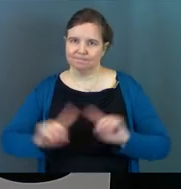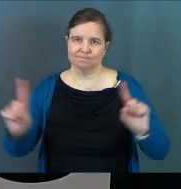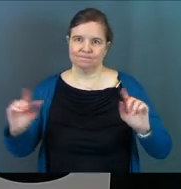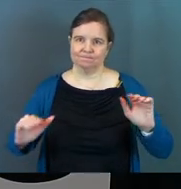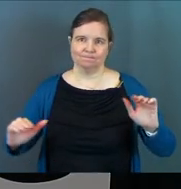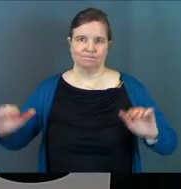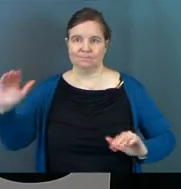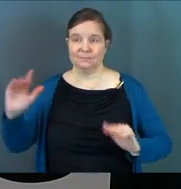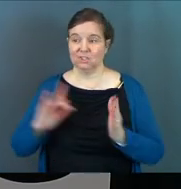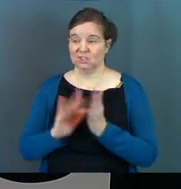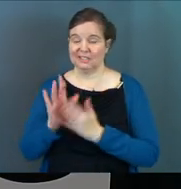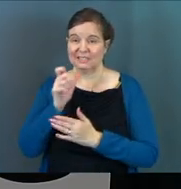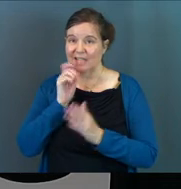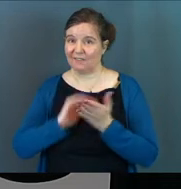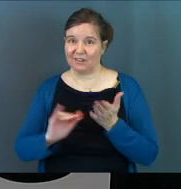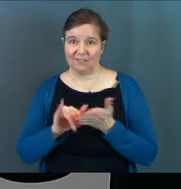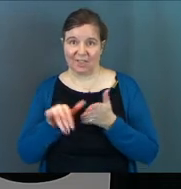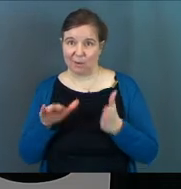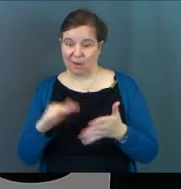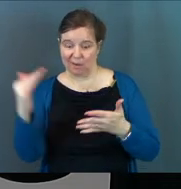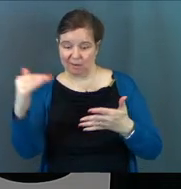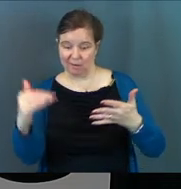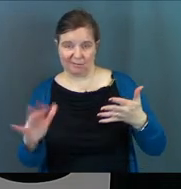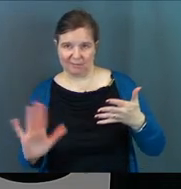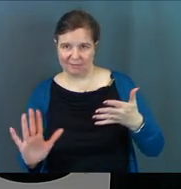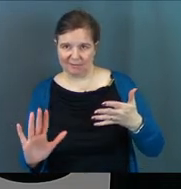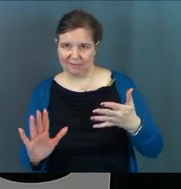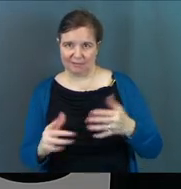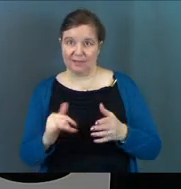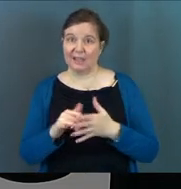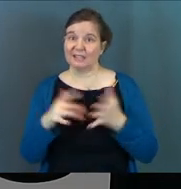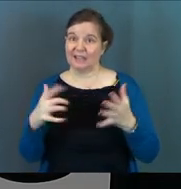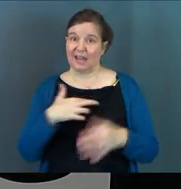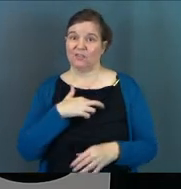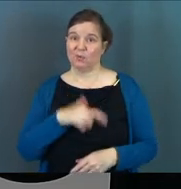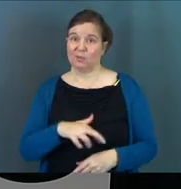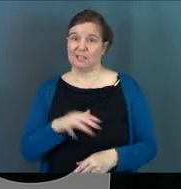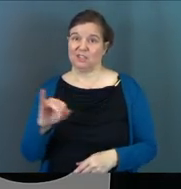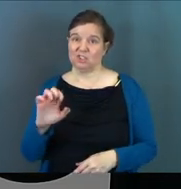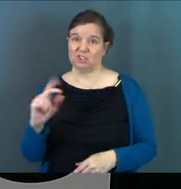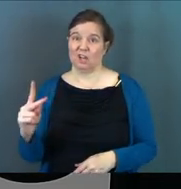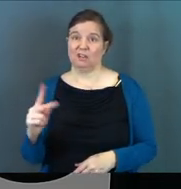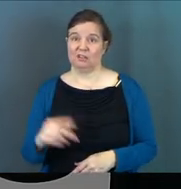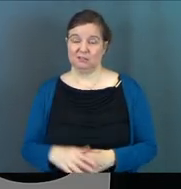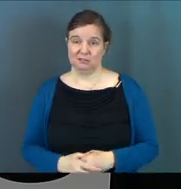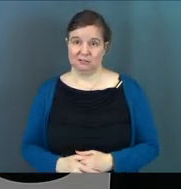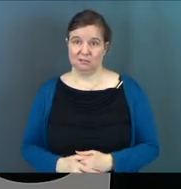That's not Jesus' forgiveness. That's a whole lot of religious junk.